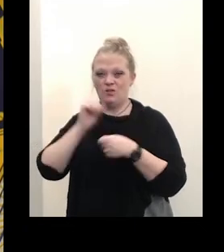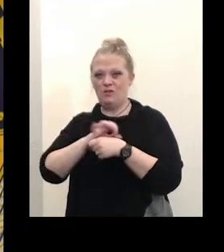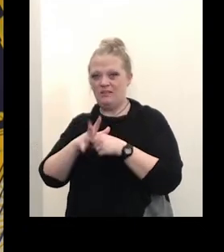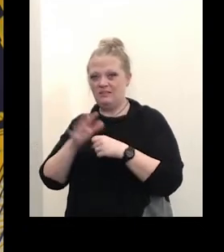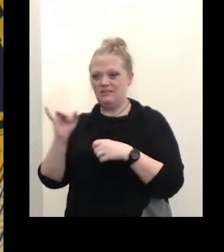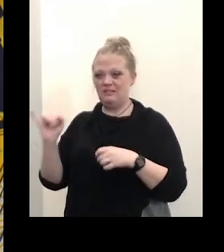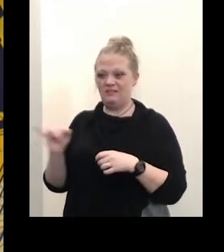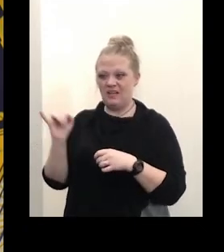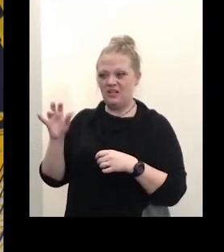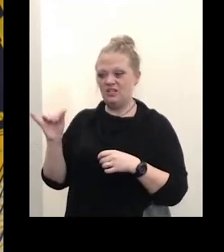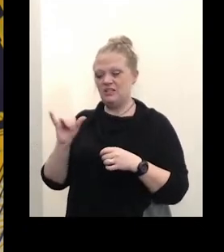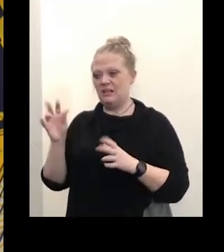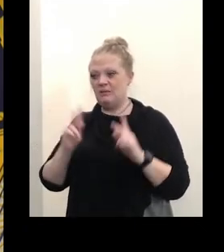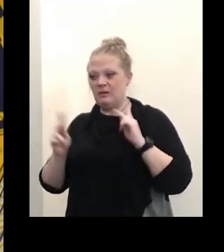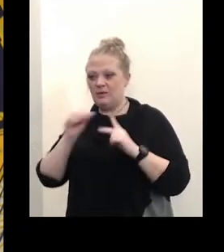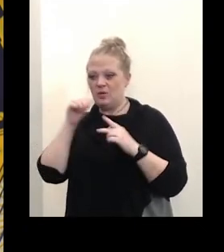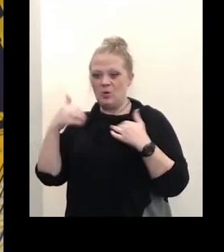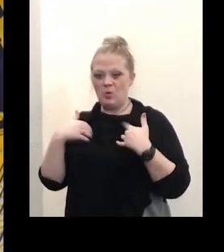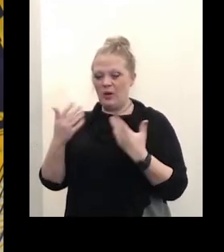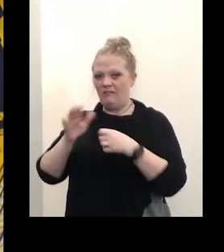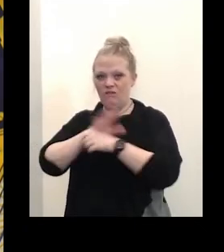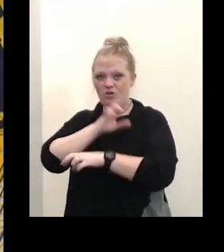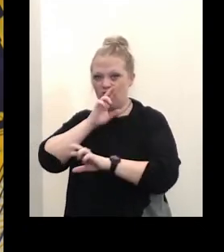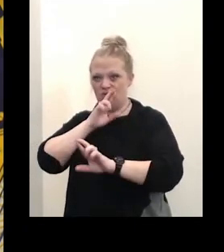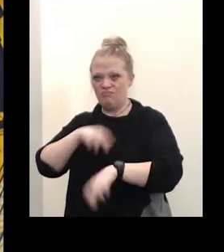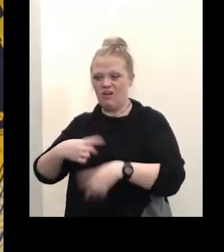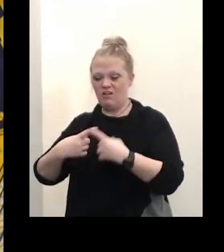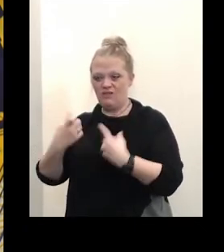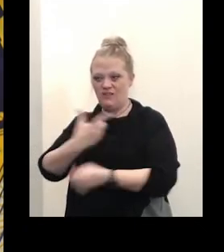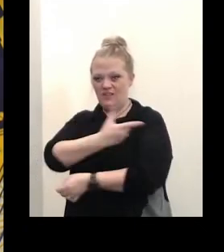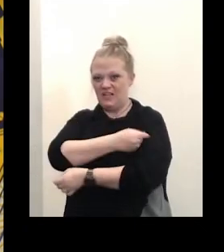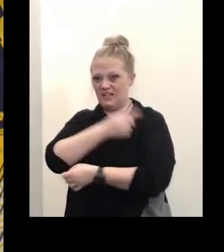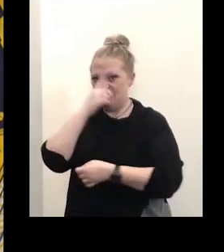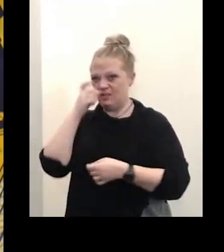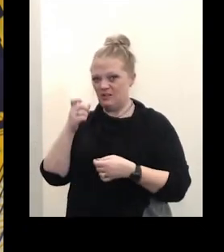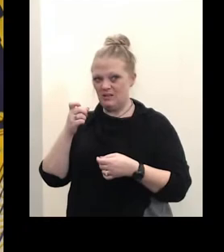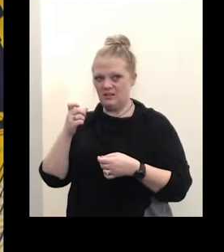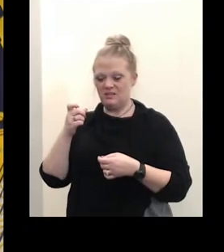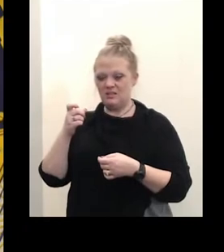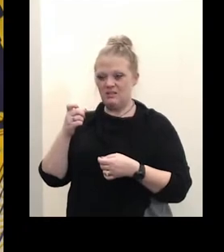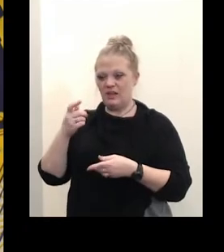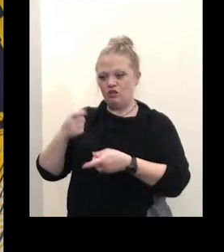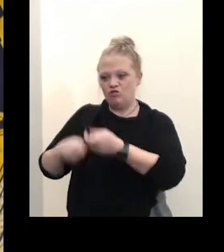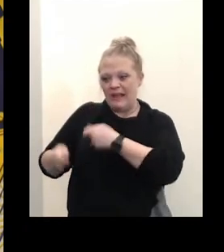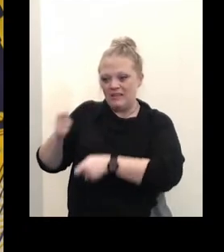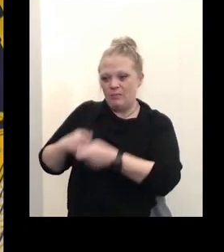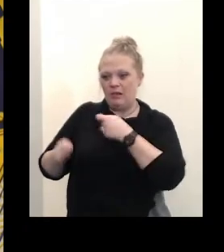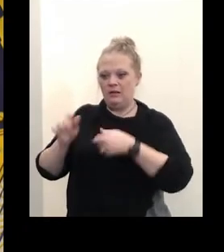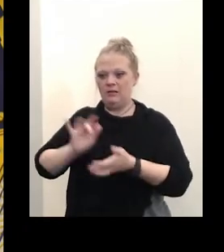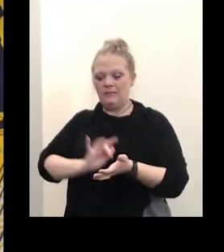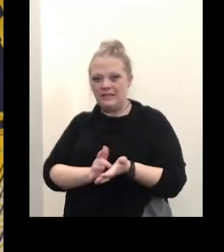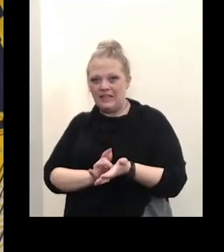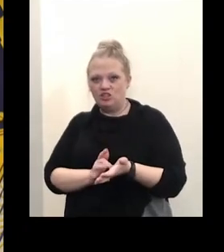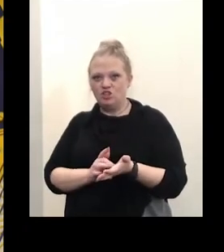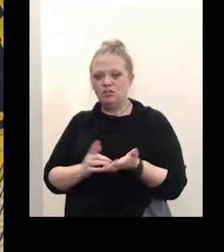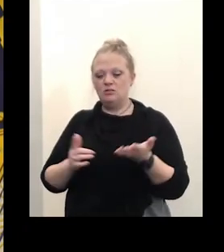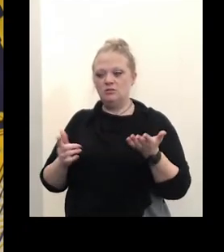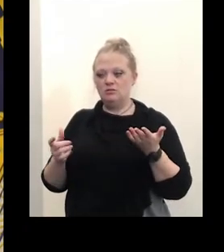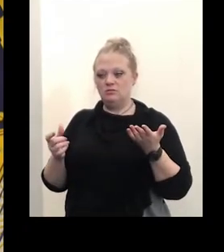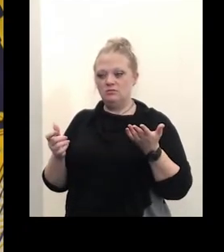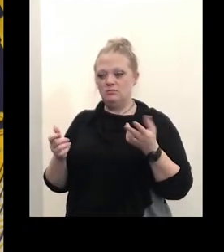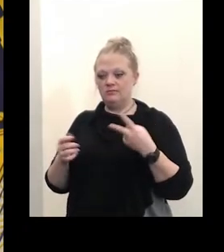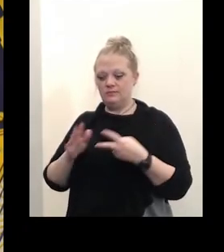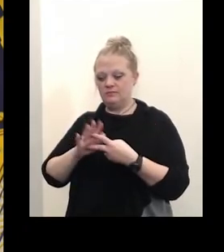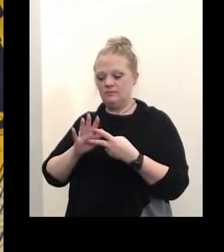people who might not have a full response from the covid vaccine due to transplant or medication so i'm wondering two questions what are the